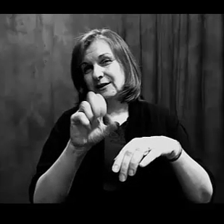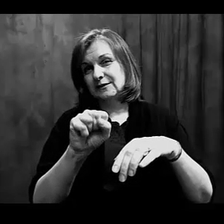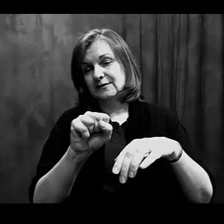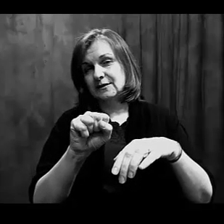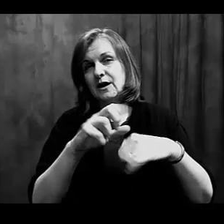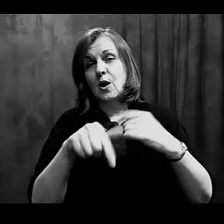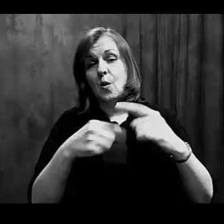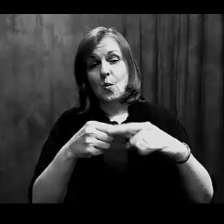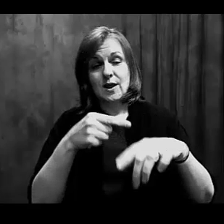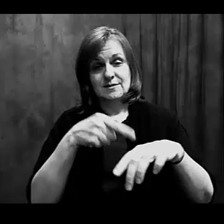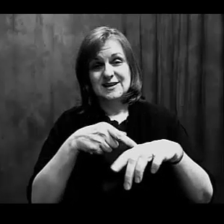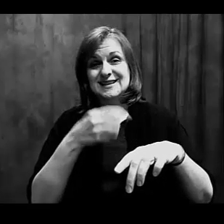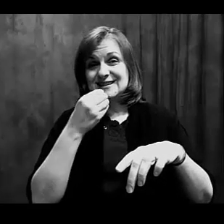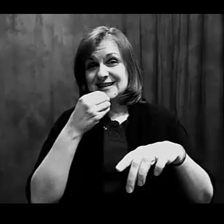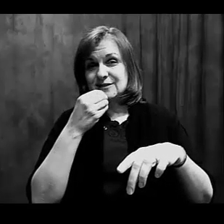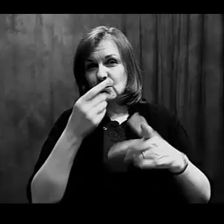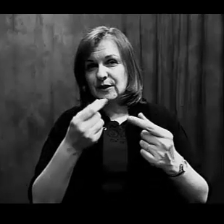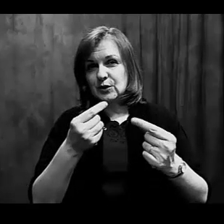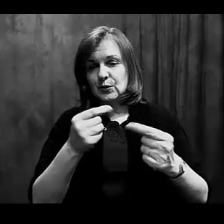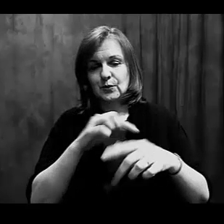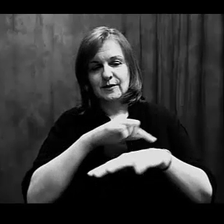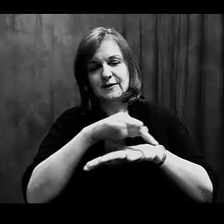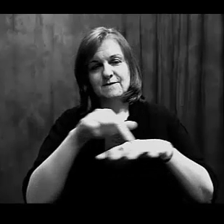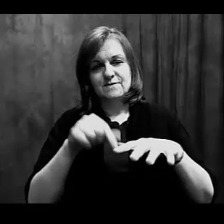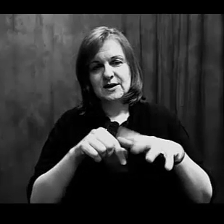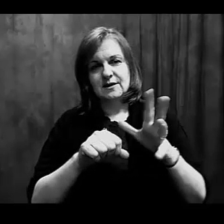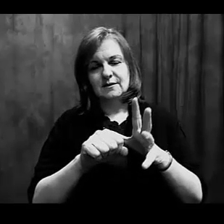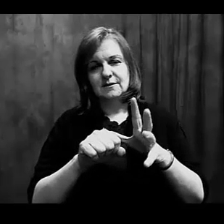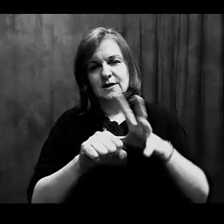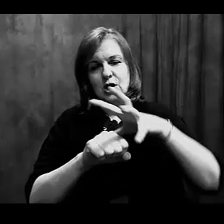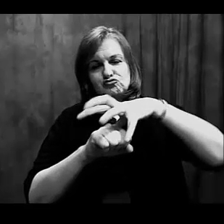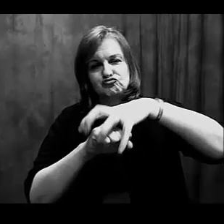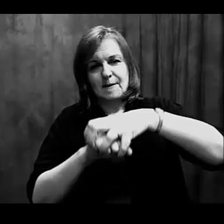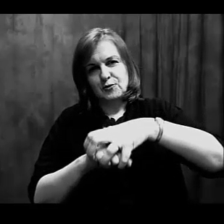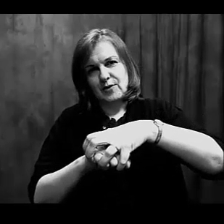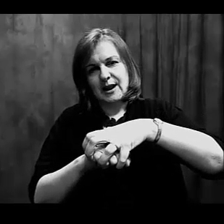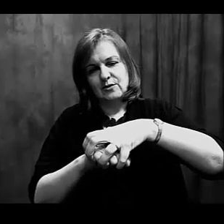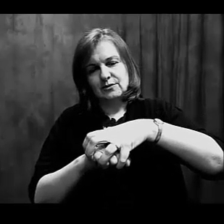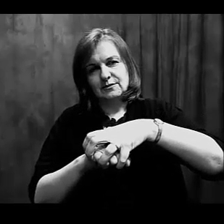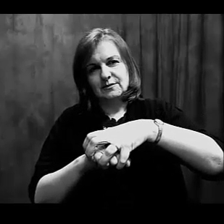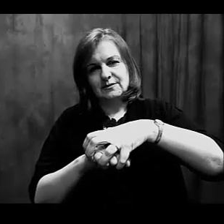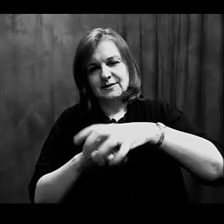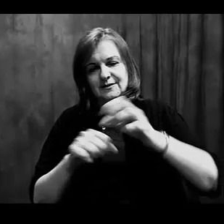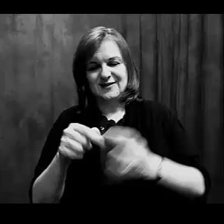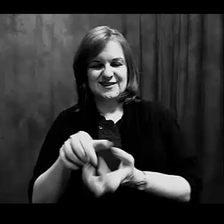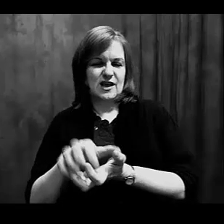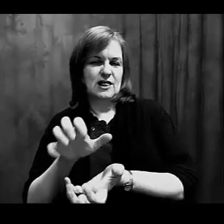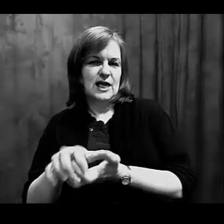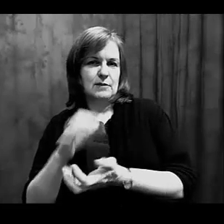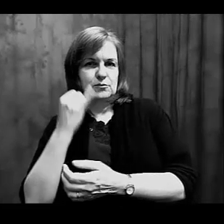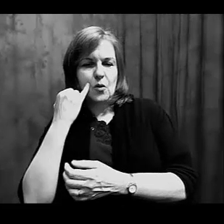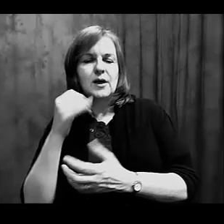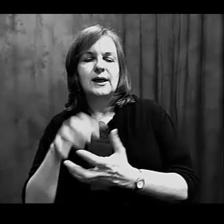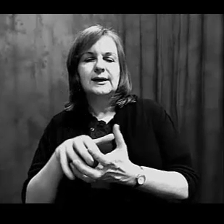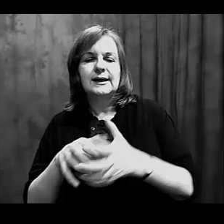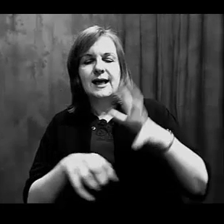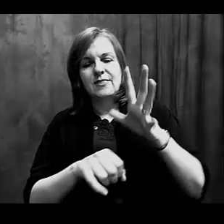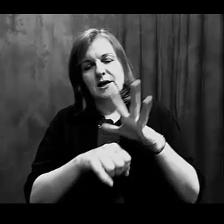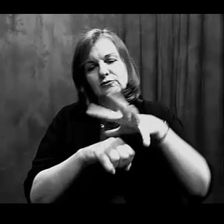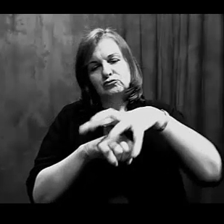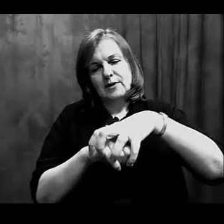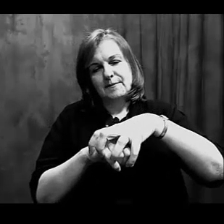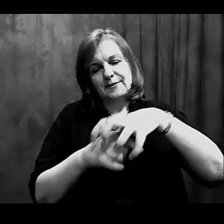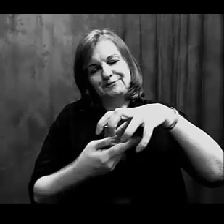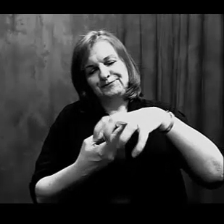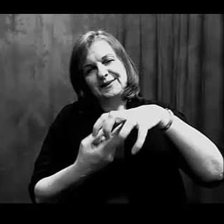So when they eat, they're actually wrapping their feet around. These tube feet wrap around and grab onto the clam like